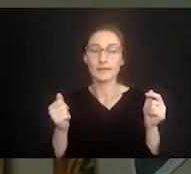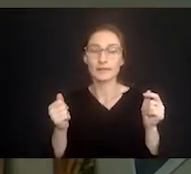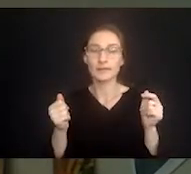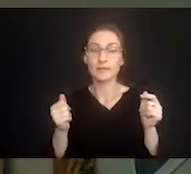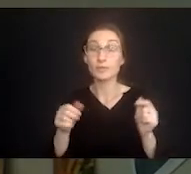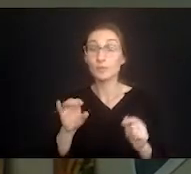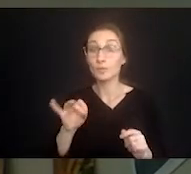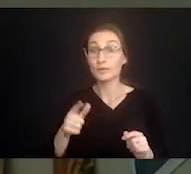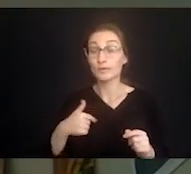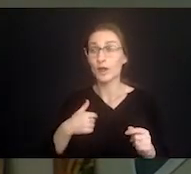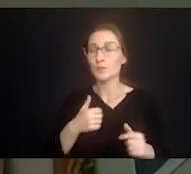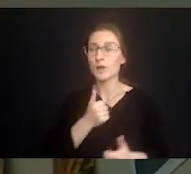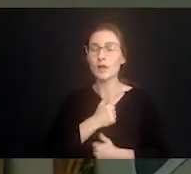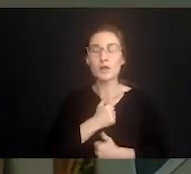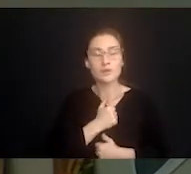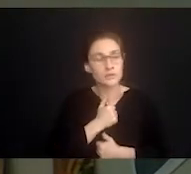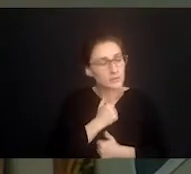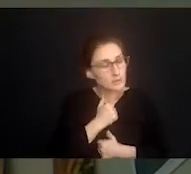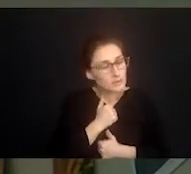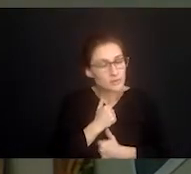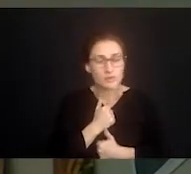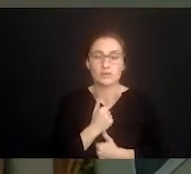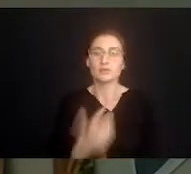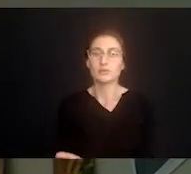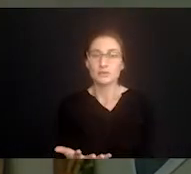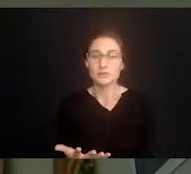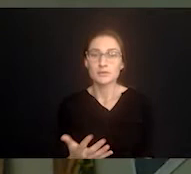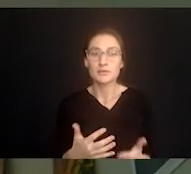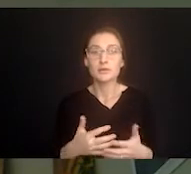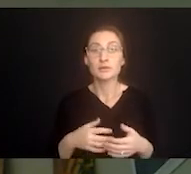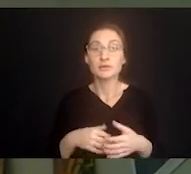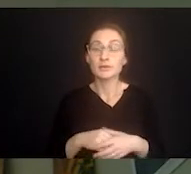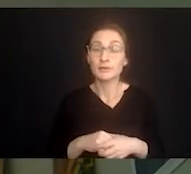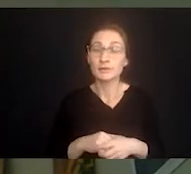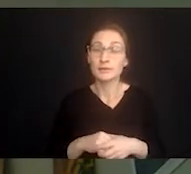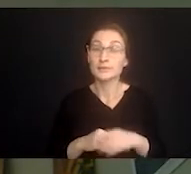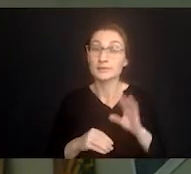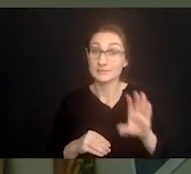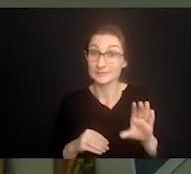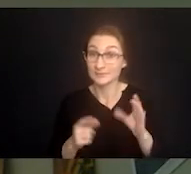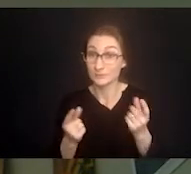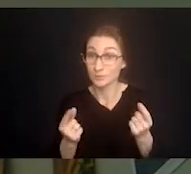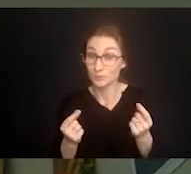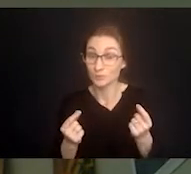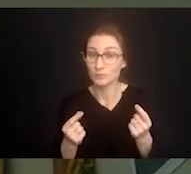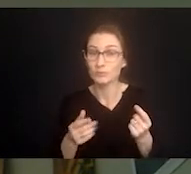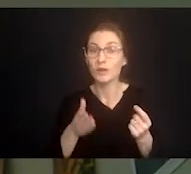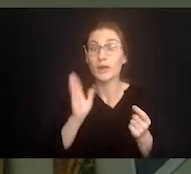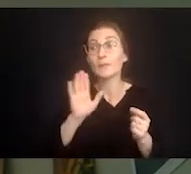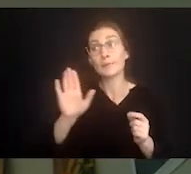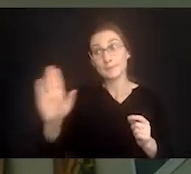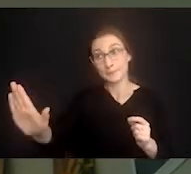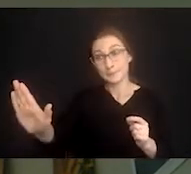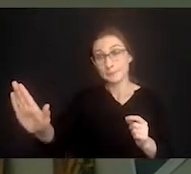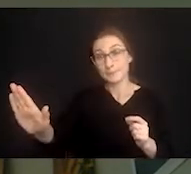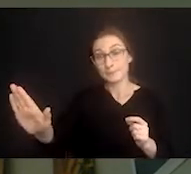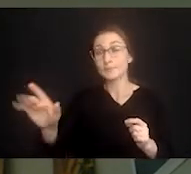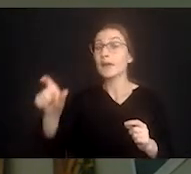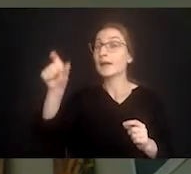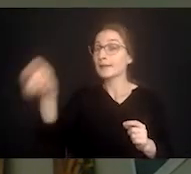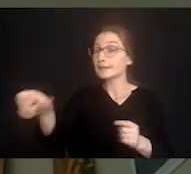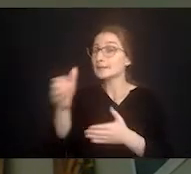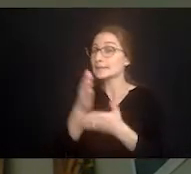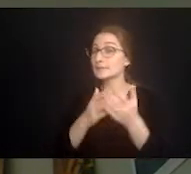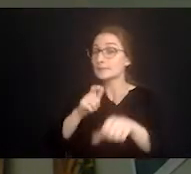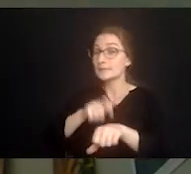realize I'm nearing the end of my rope and I'm unsure if the knot at the end of that rope is going to hold. I take some margin by